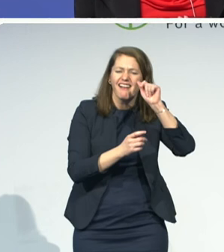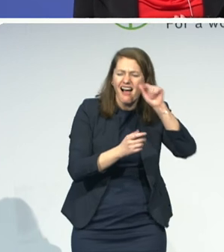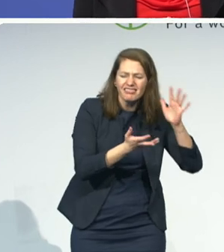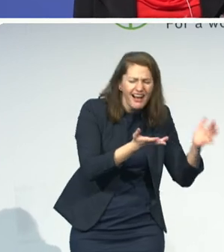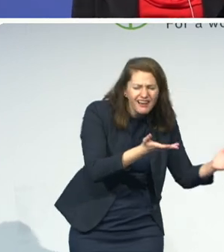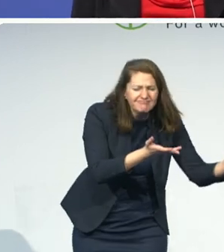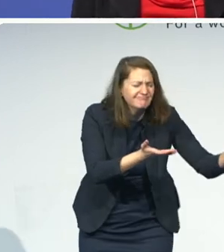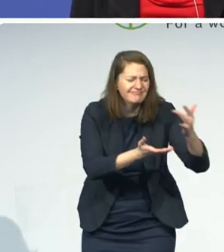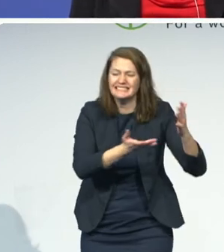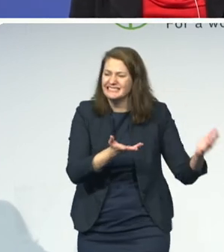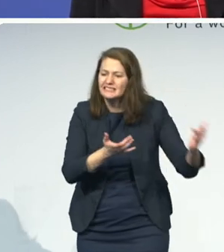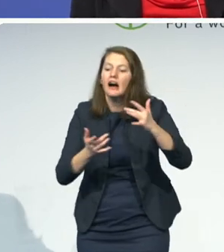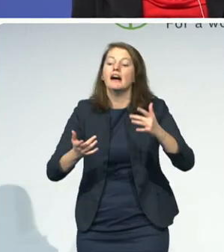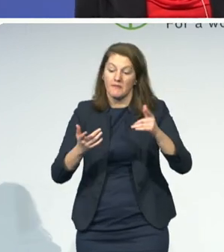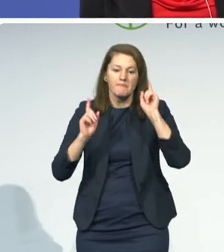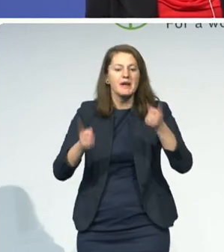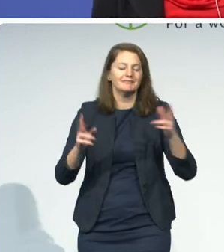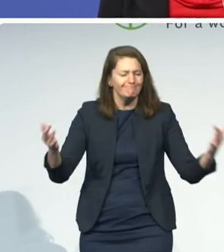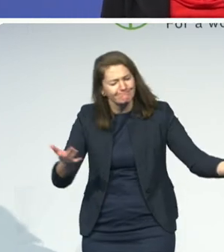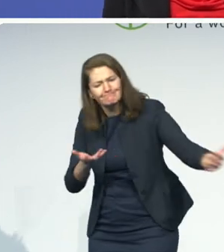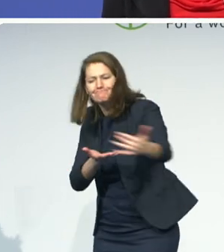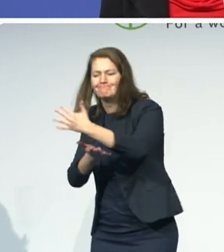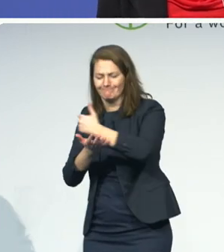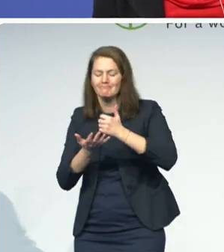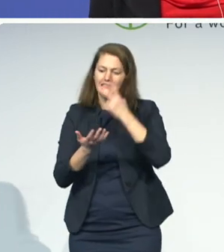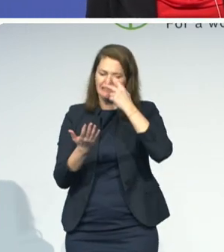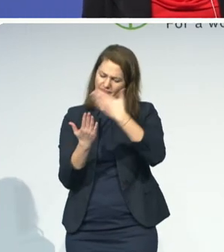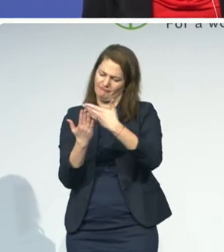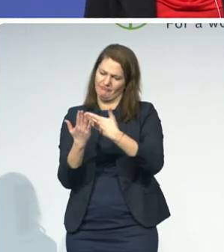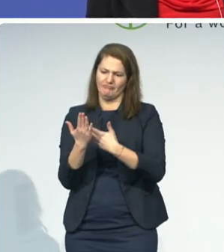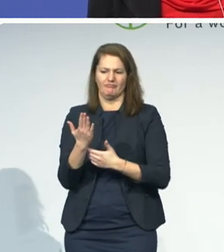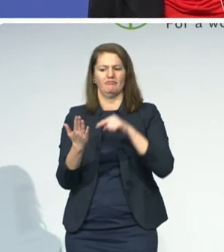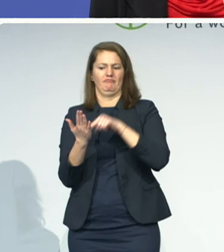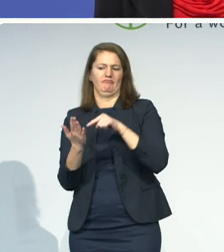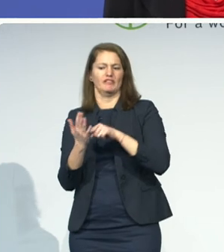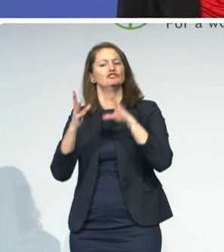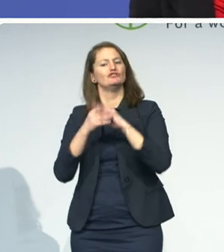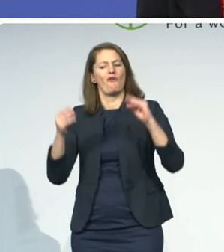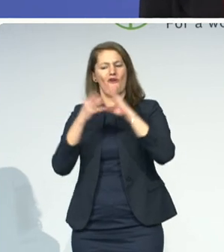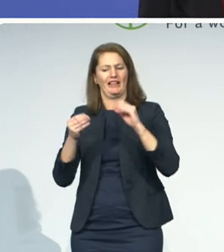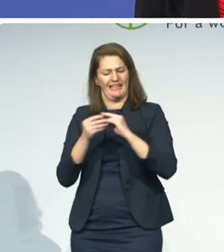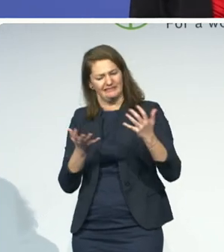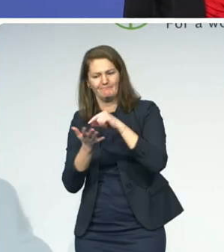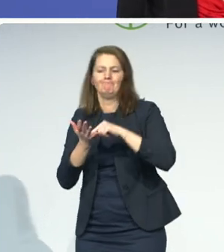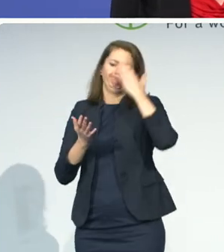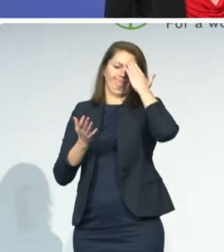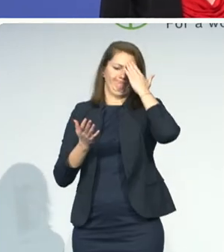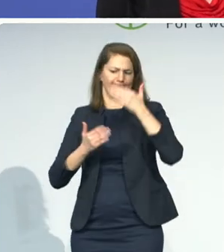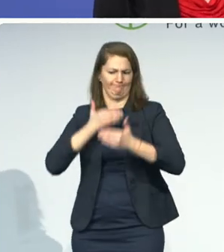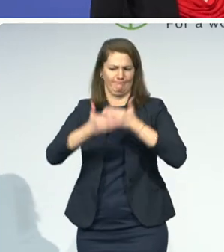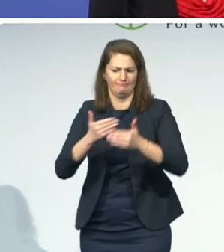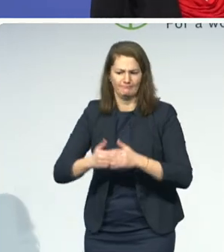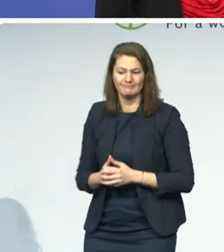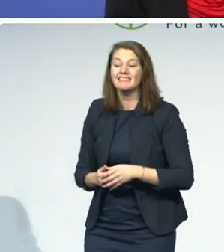experiences. Like, again, the youth that we just heard a little while ago. Wow! People should actually hear what their experiences have been.